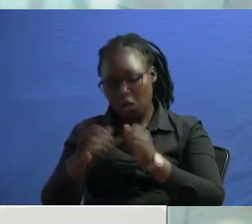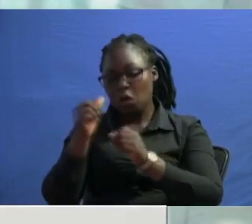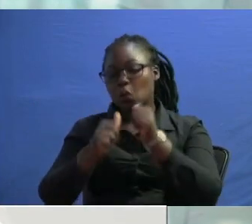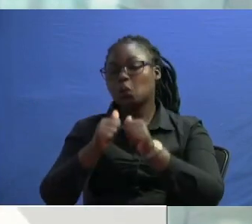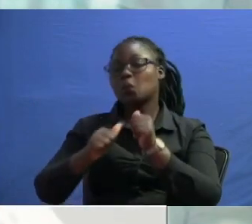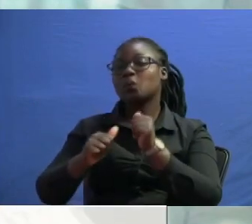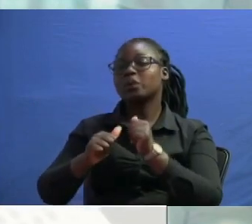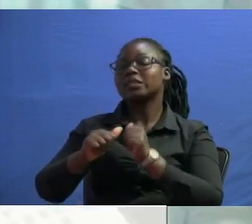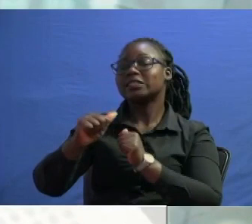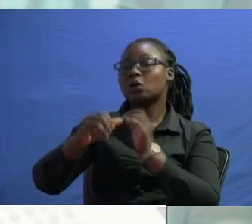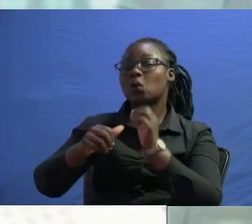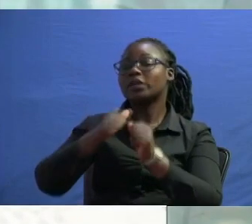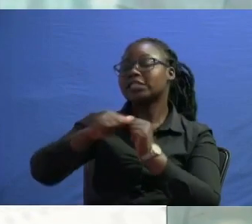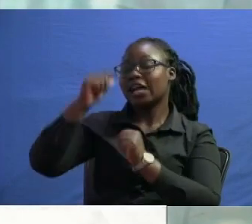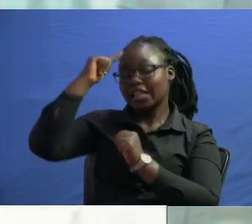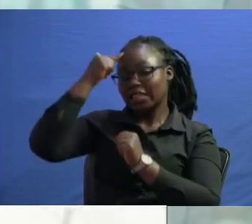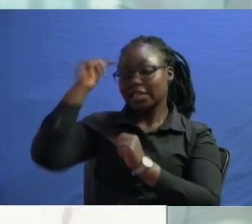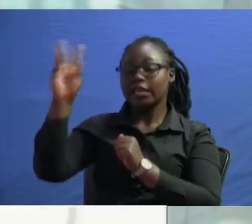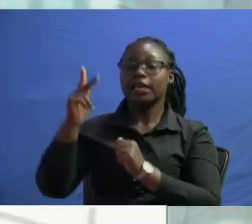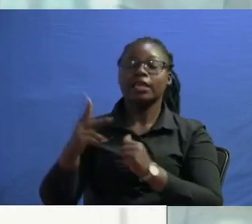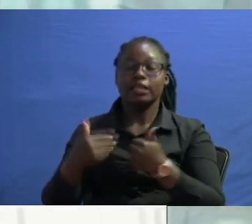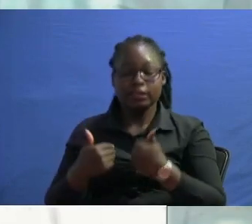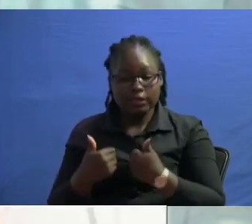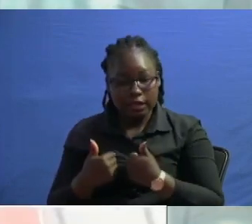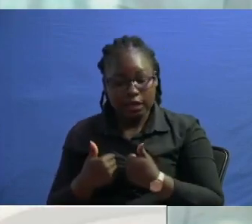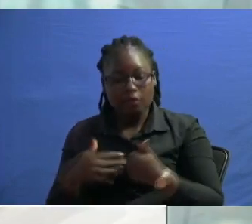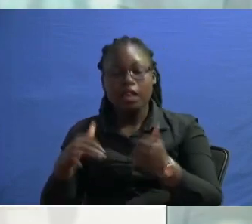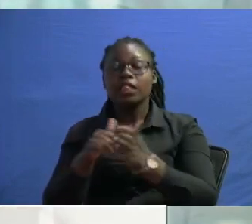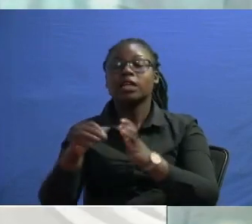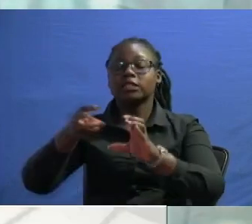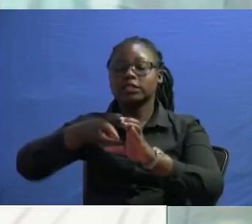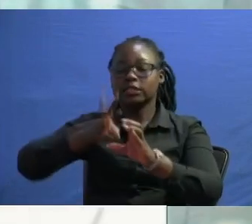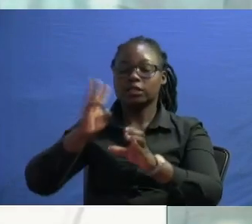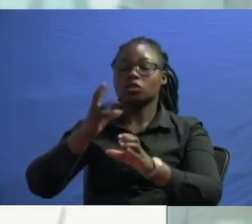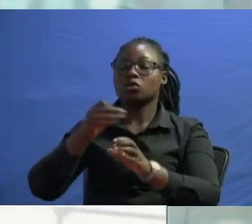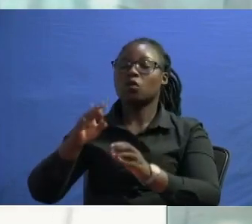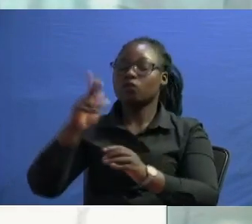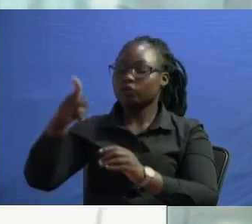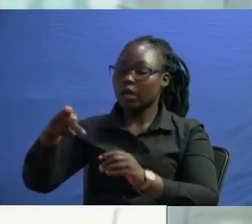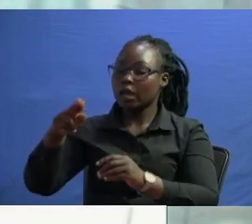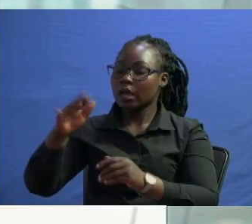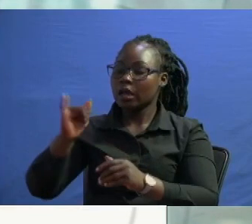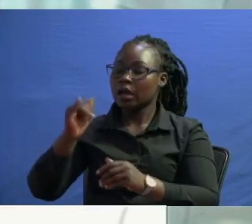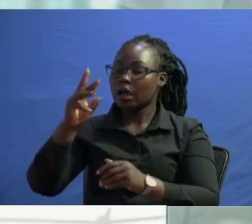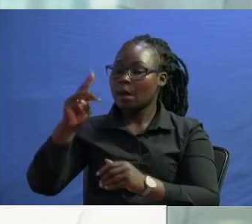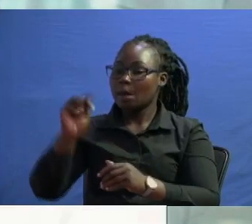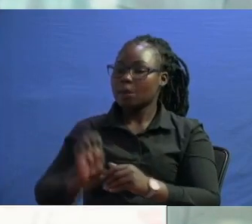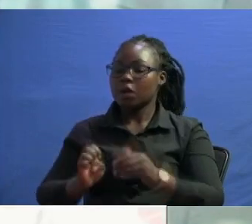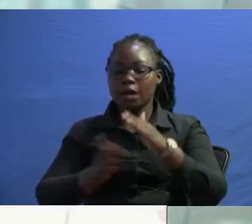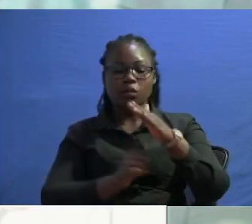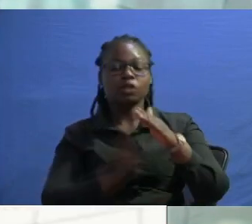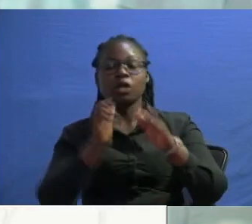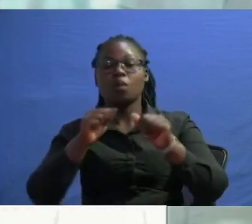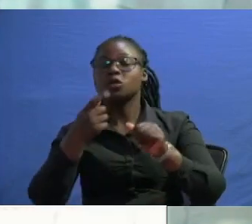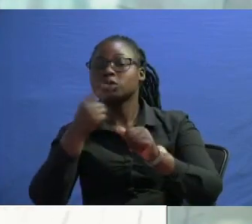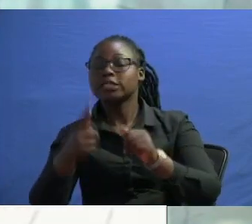are being treated to is the resignation of the prime minister i can tell you that uh about in